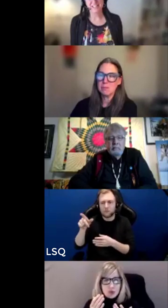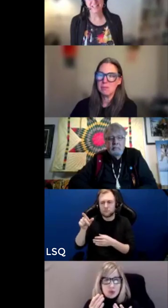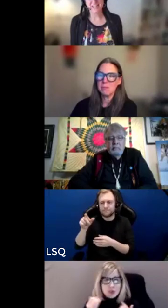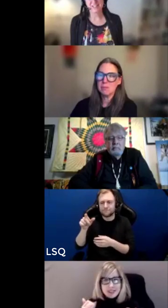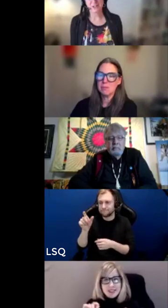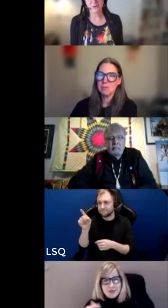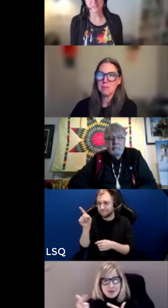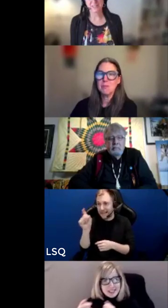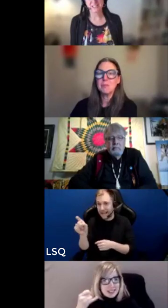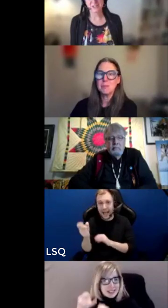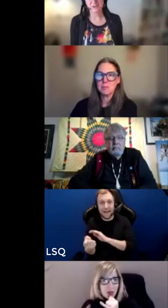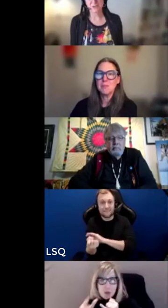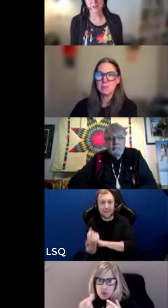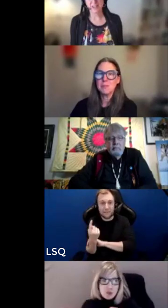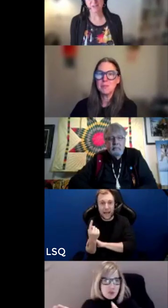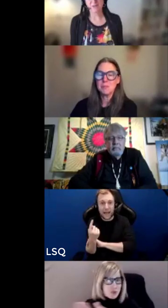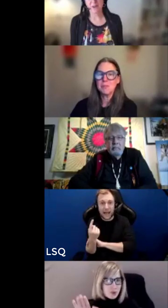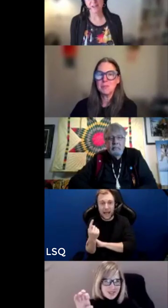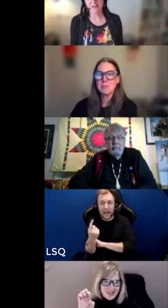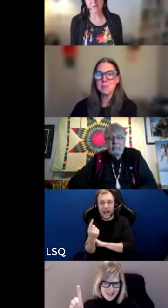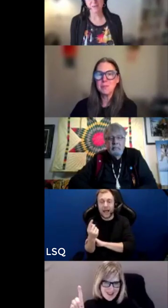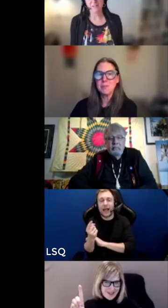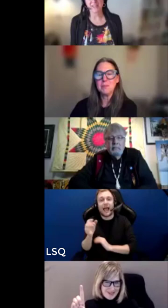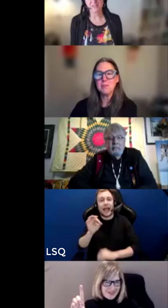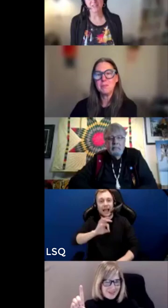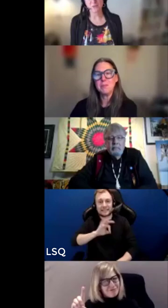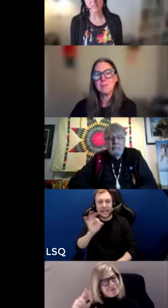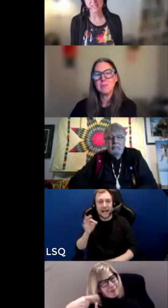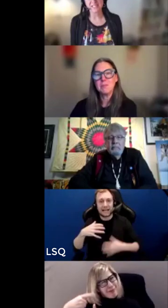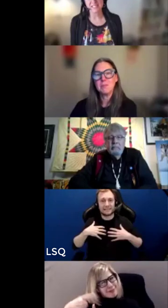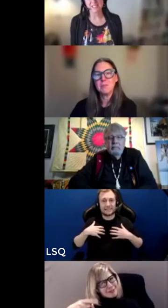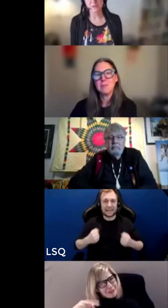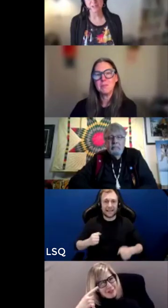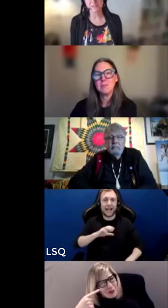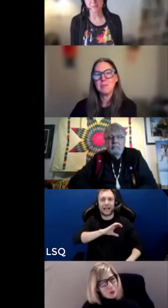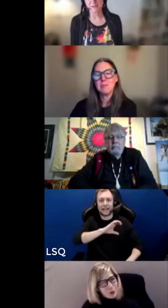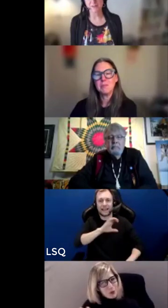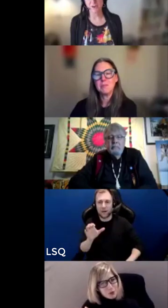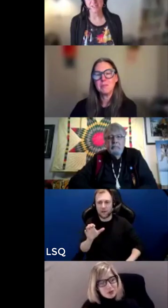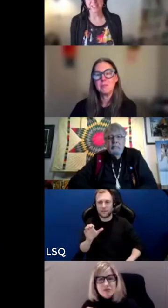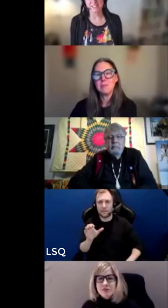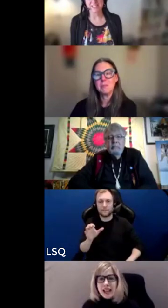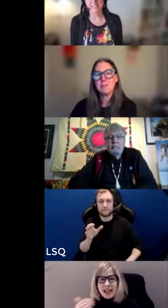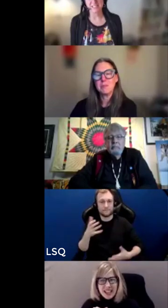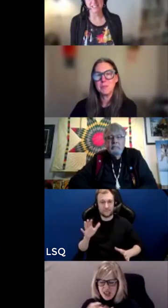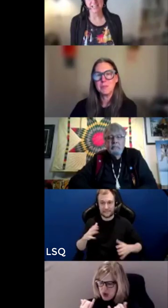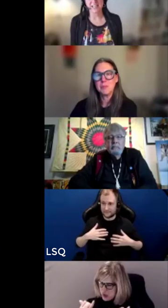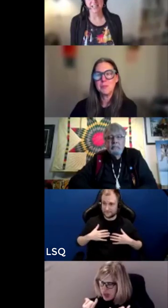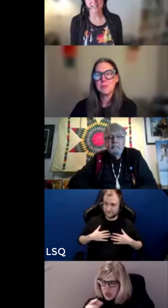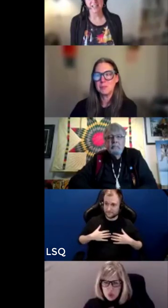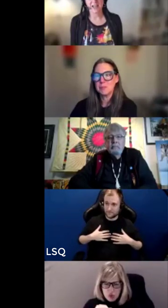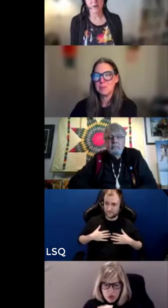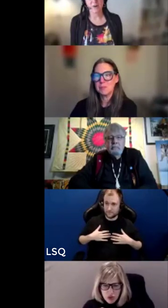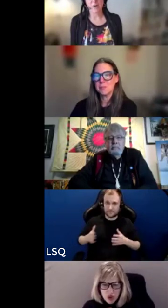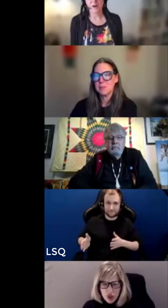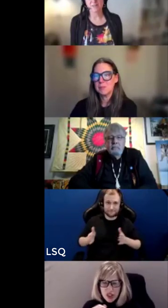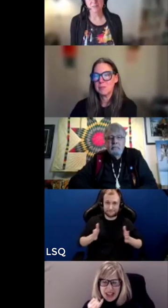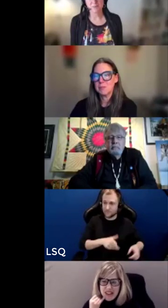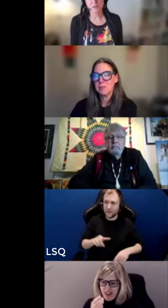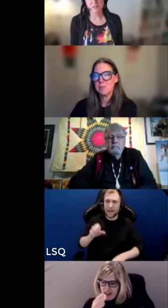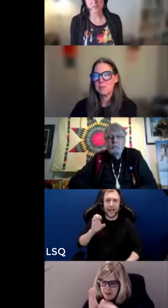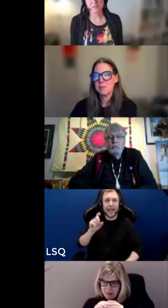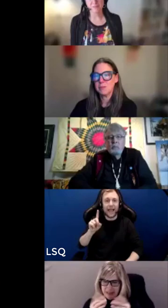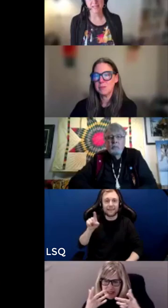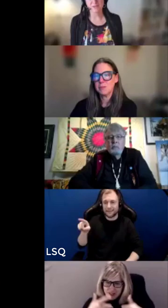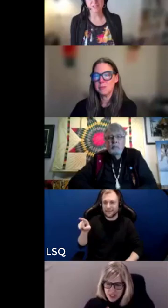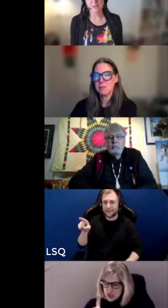to ed to close us in a good way and remind everyone that if you would like to debrief about the content discussed today or have